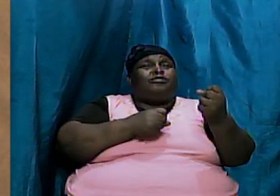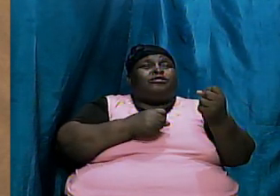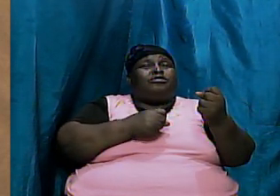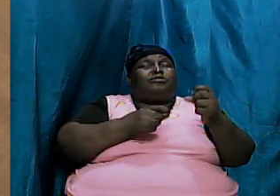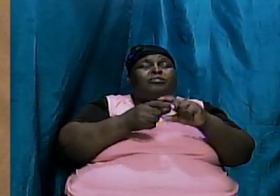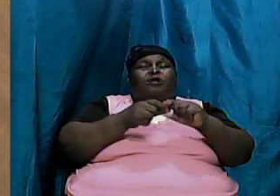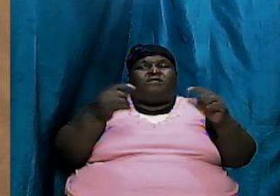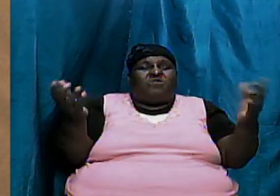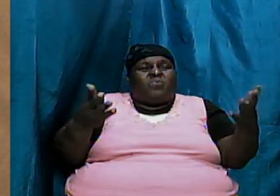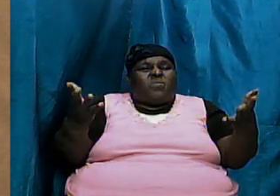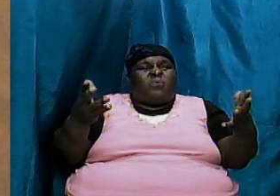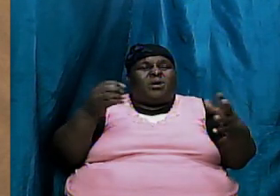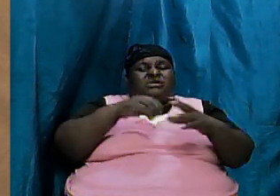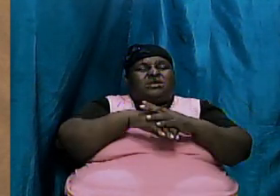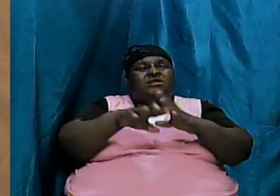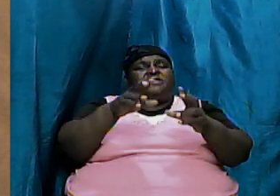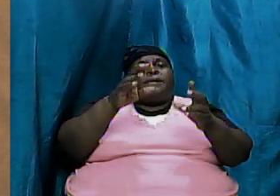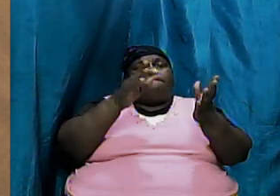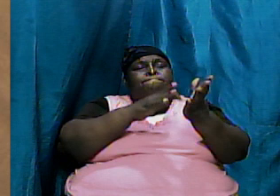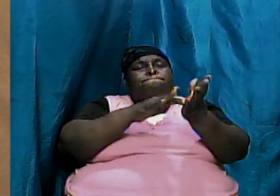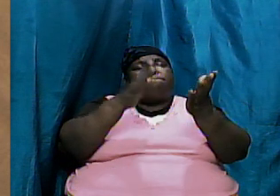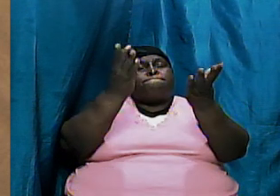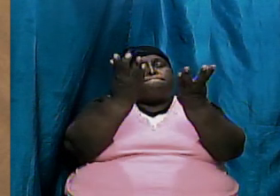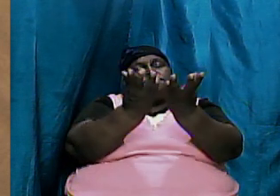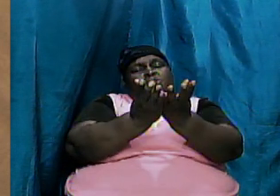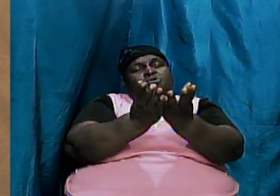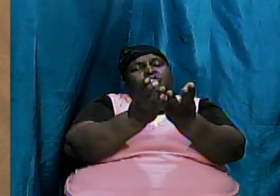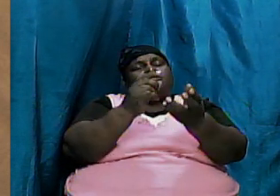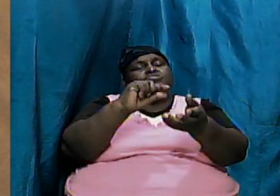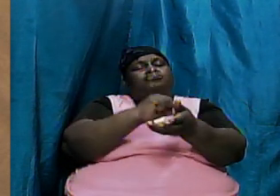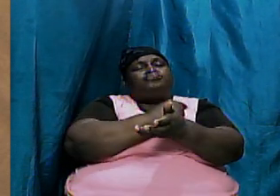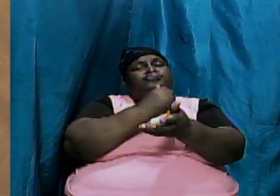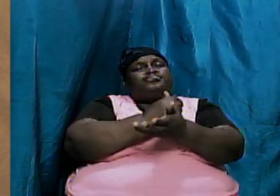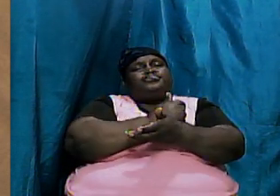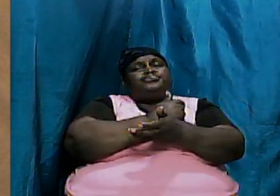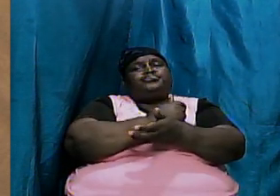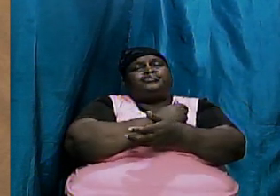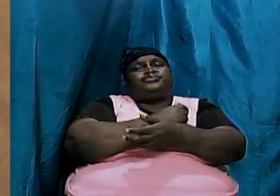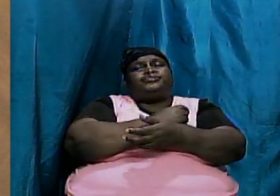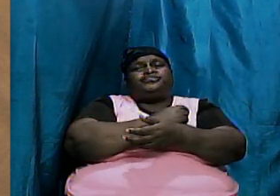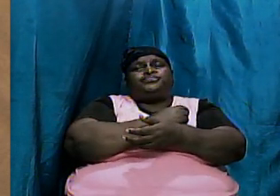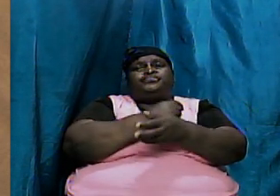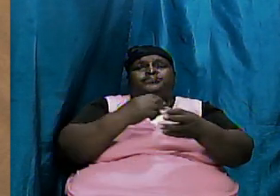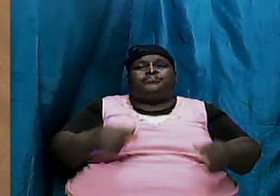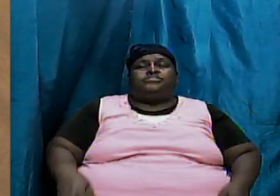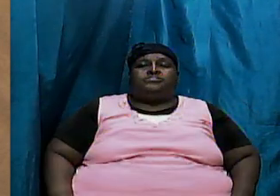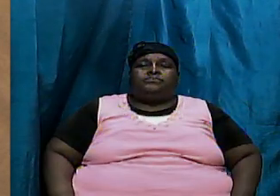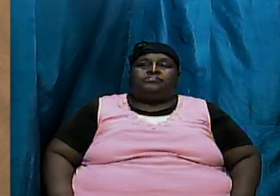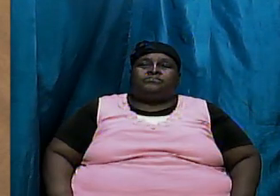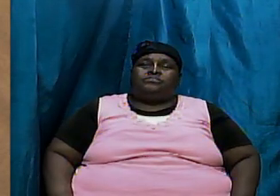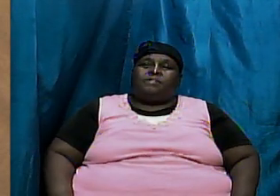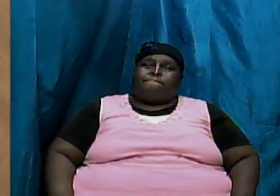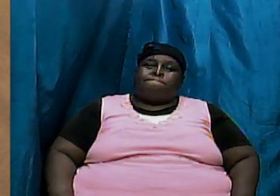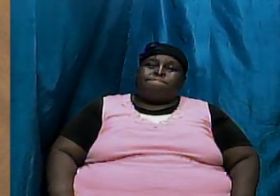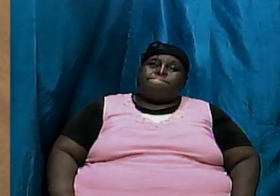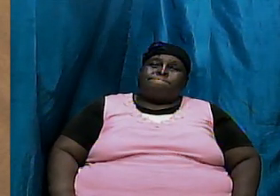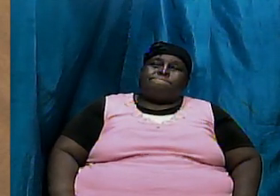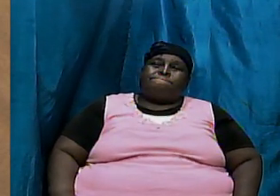is in the book of Genesis now one of the things that a lot of folks